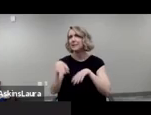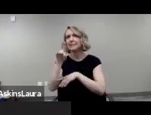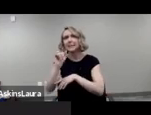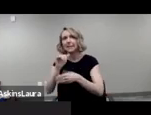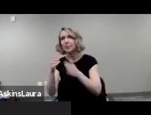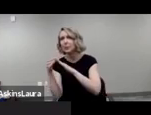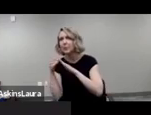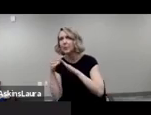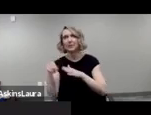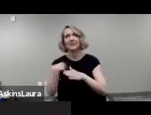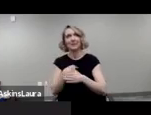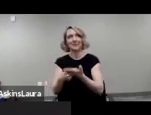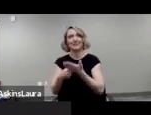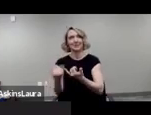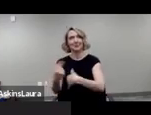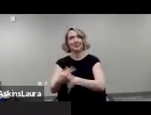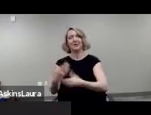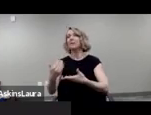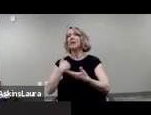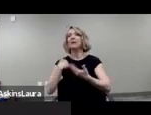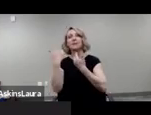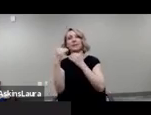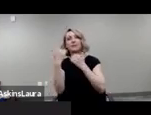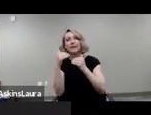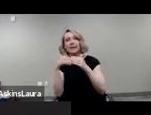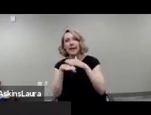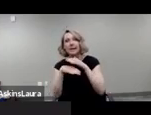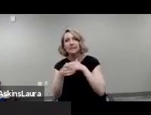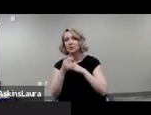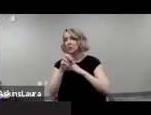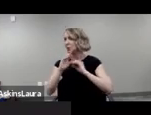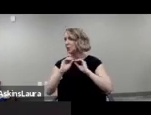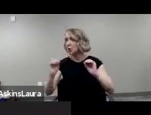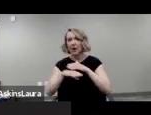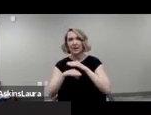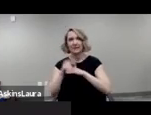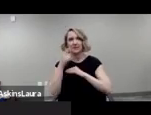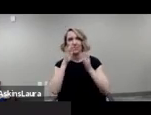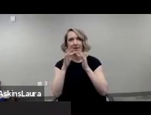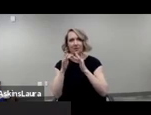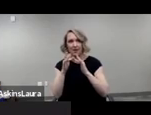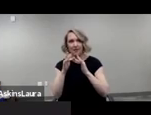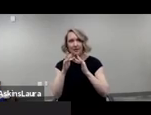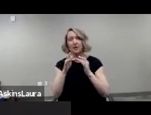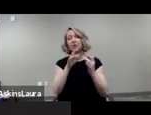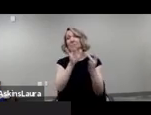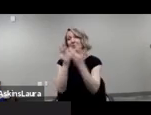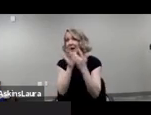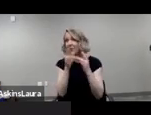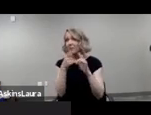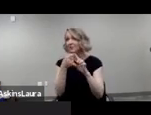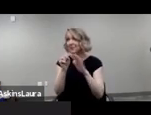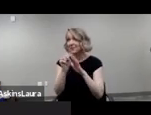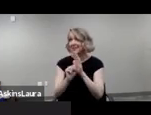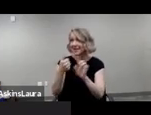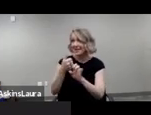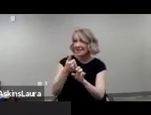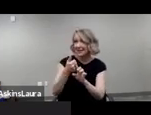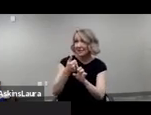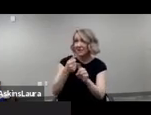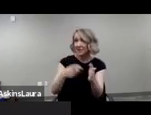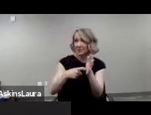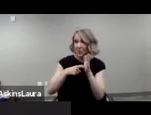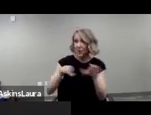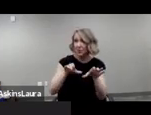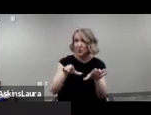who may have limited access or no access to internet and so the outreach that the state itself has to do to these communities knowing